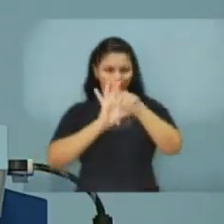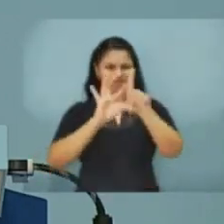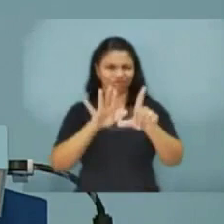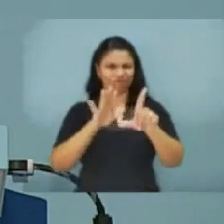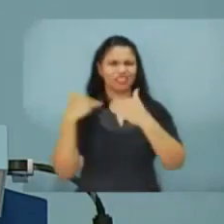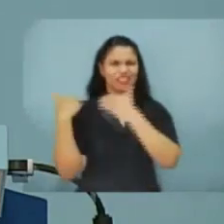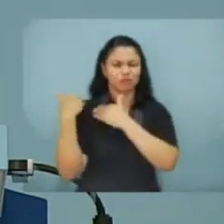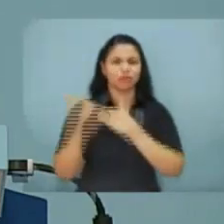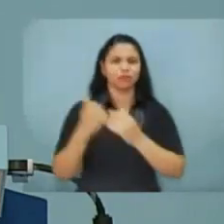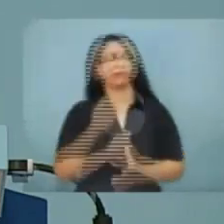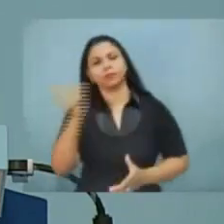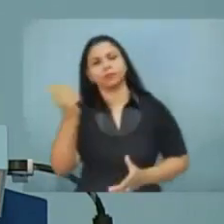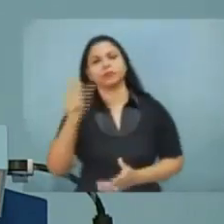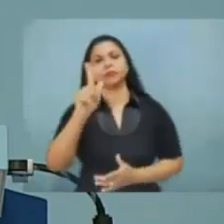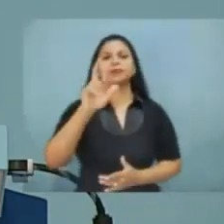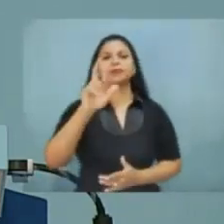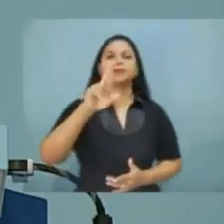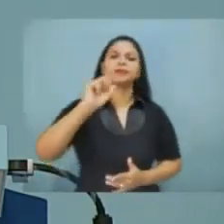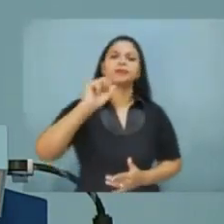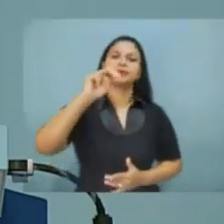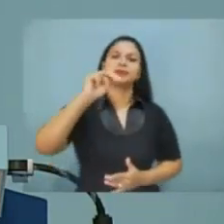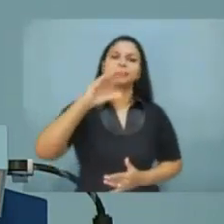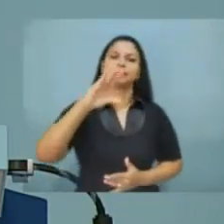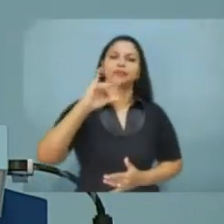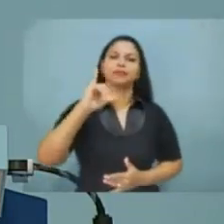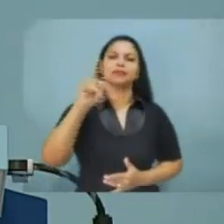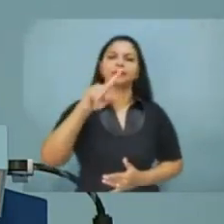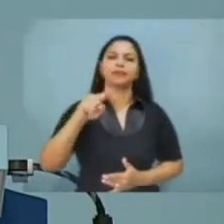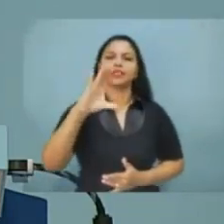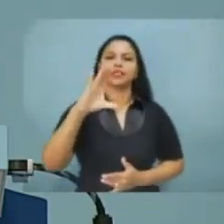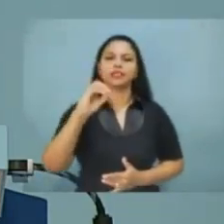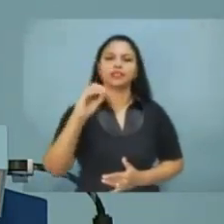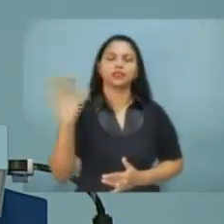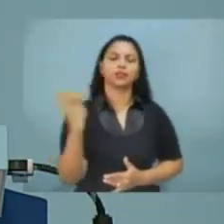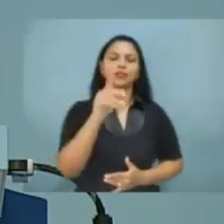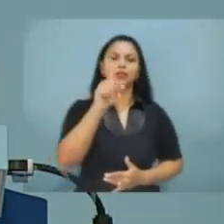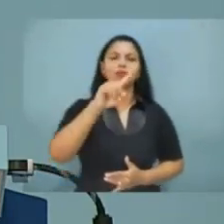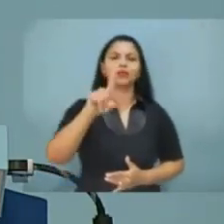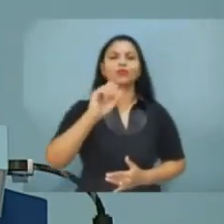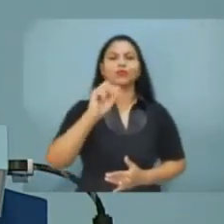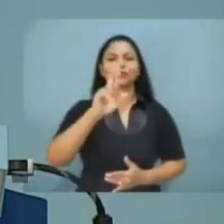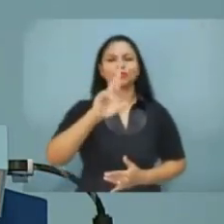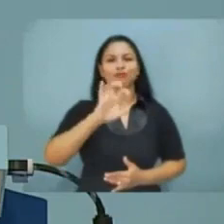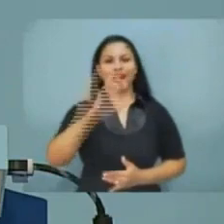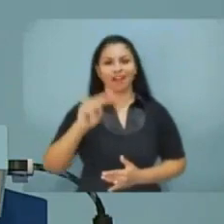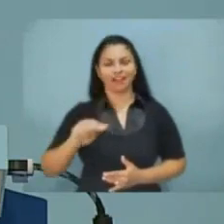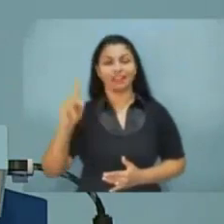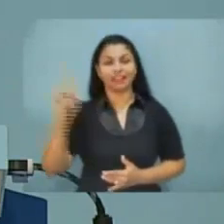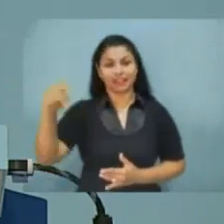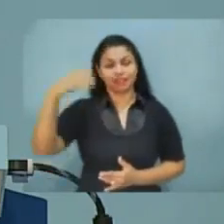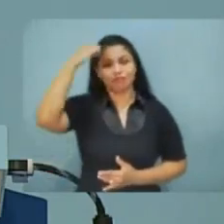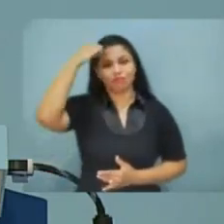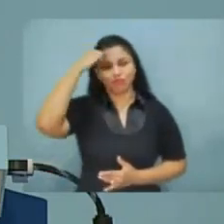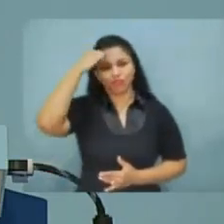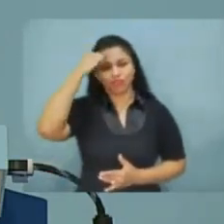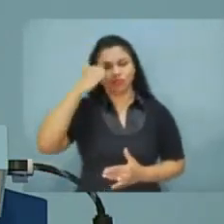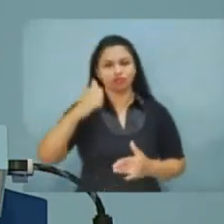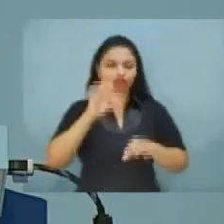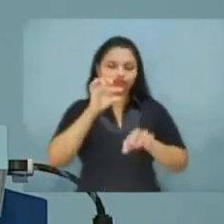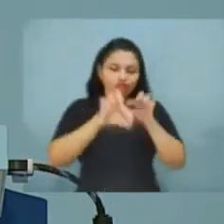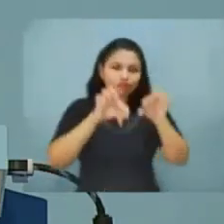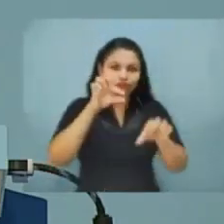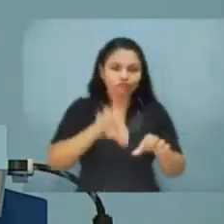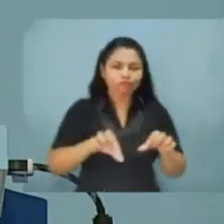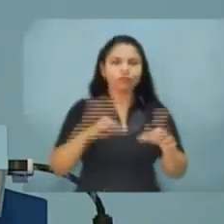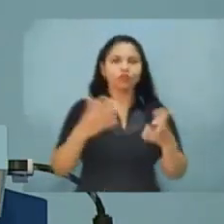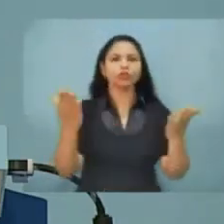Francisco Soares, senior director of governmental affairs in Qualcomm, licensed in electronic engineering from